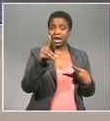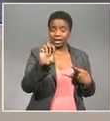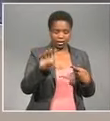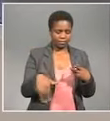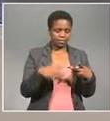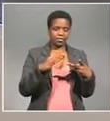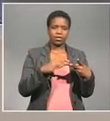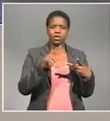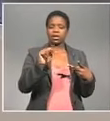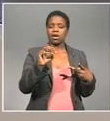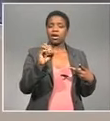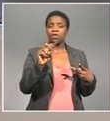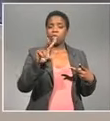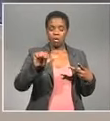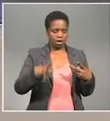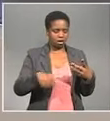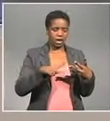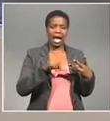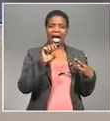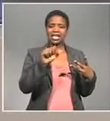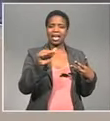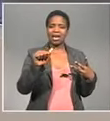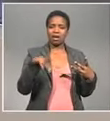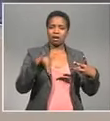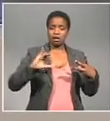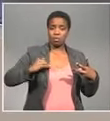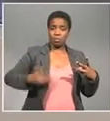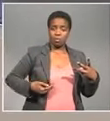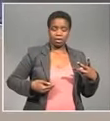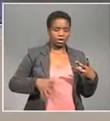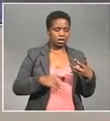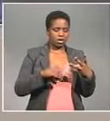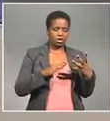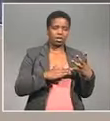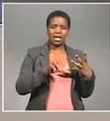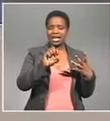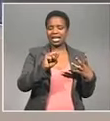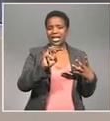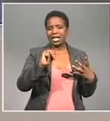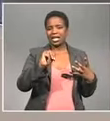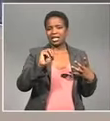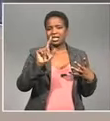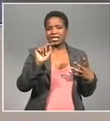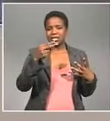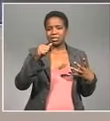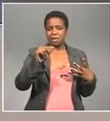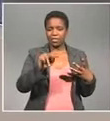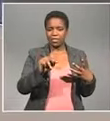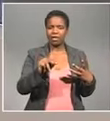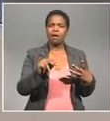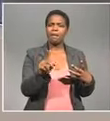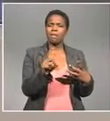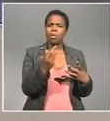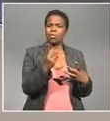Mokoniane former SAA chair Dudu Mieny and ANC MP Vincent Smith but perhaps most alarming and unfamiliar